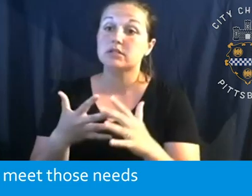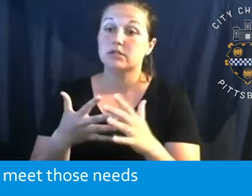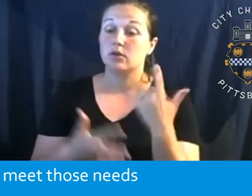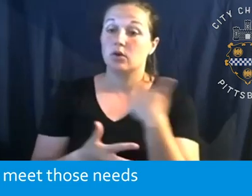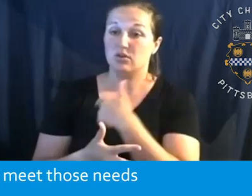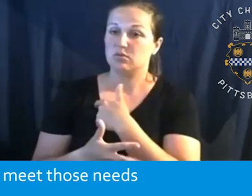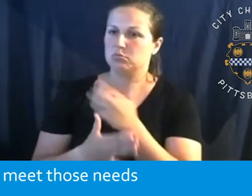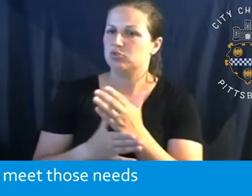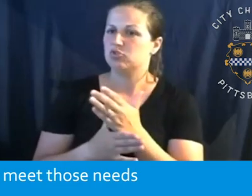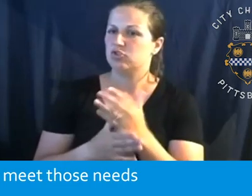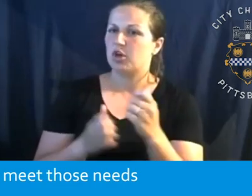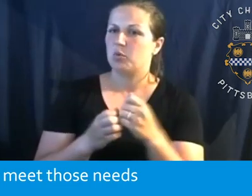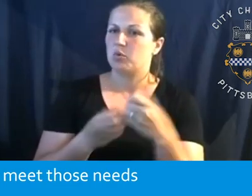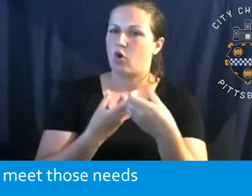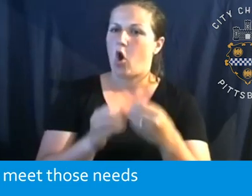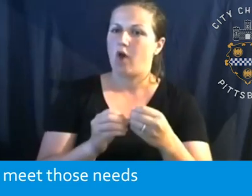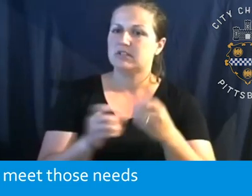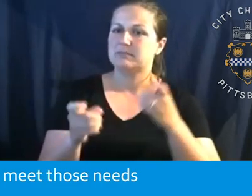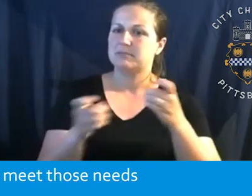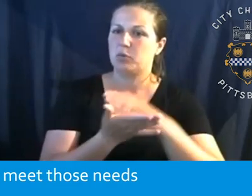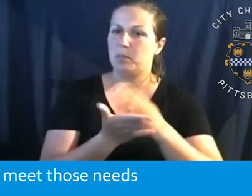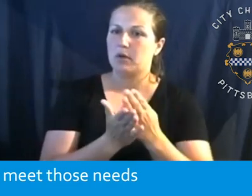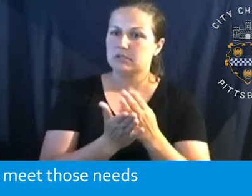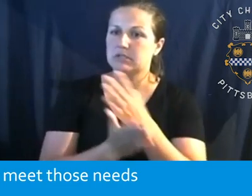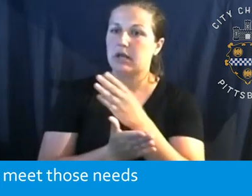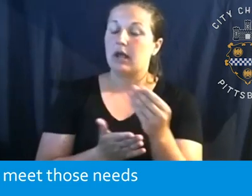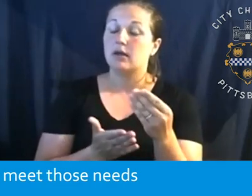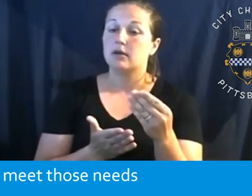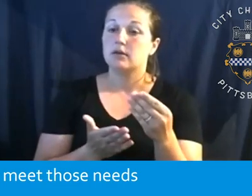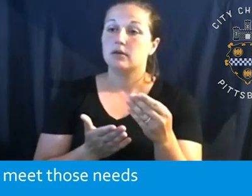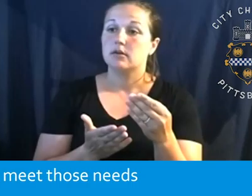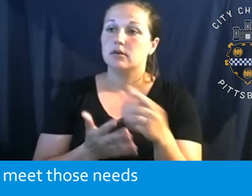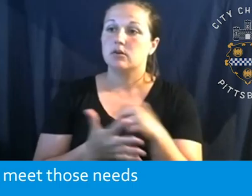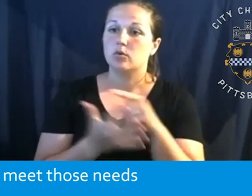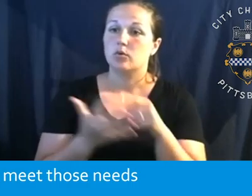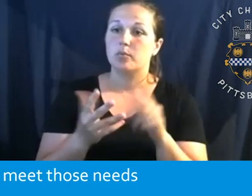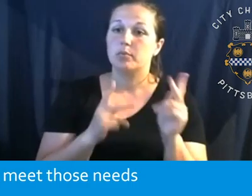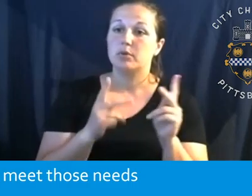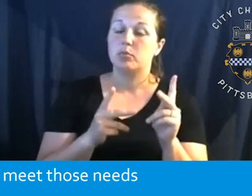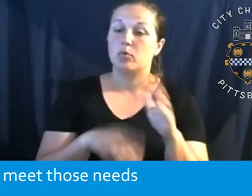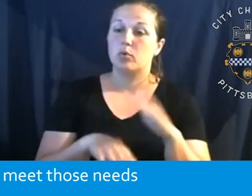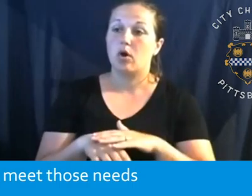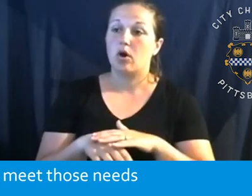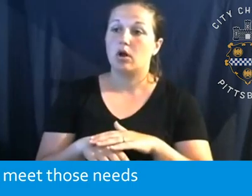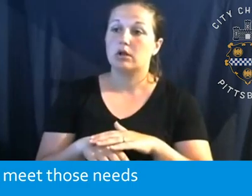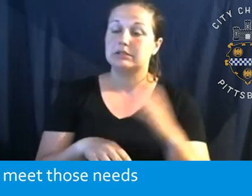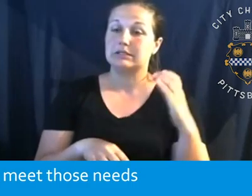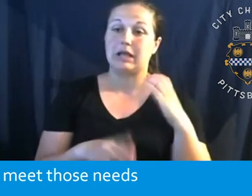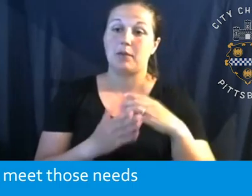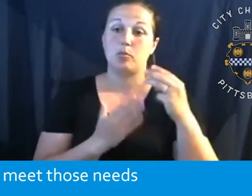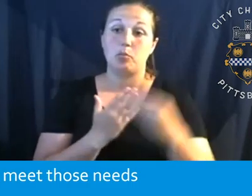with, um, the office of management budget and the, um, those folks that form the, um, capital program